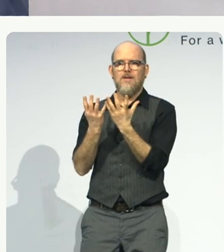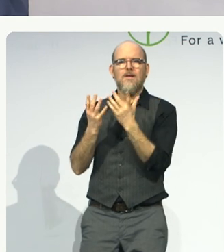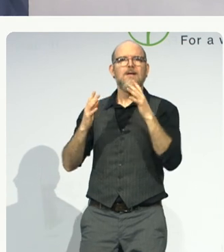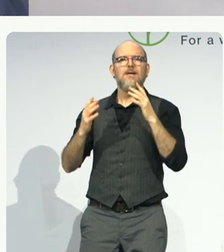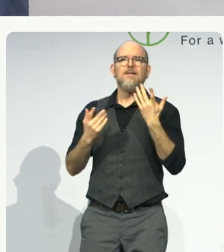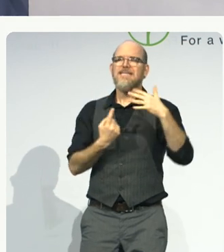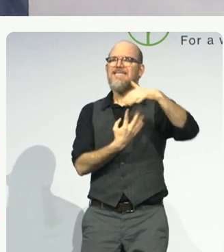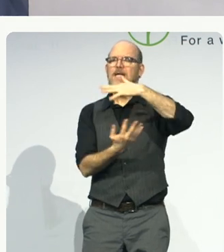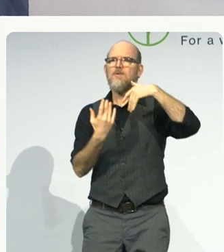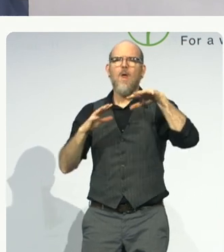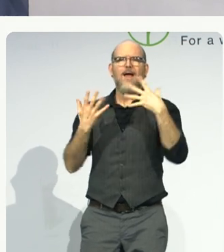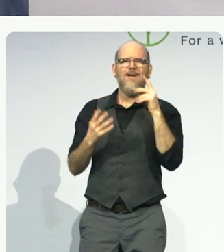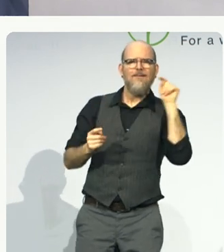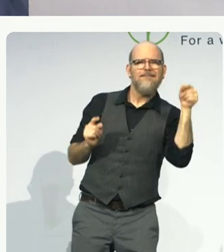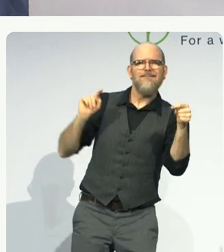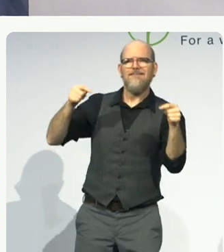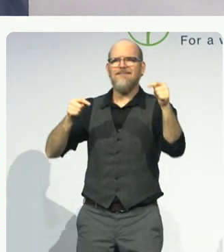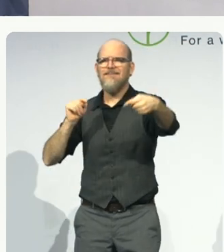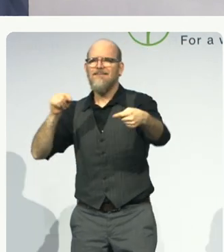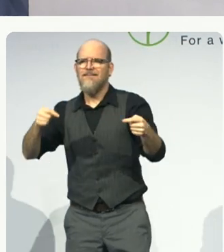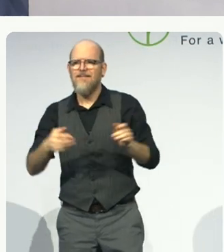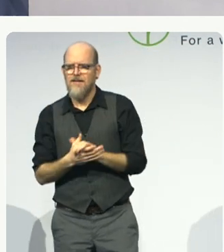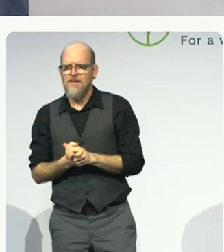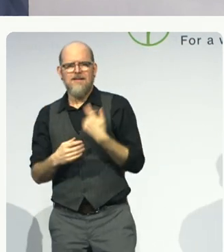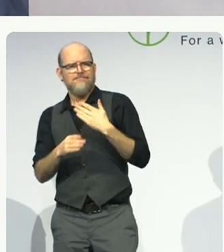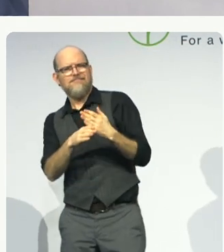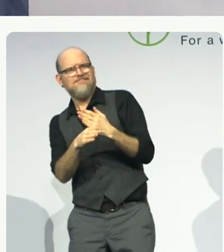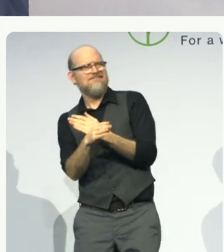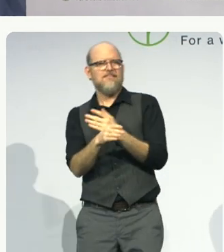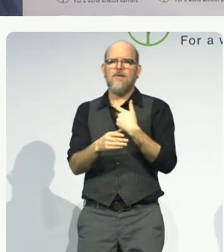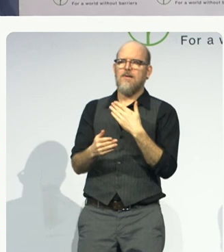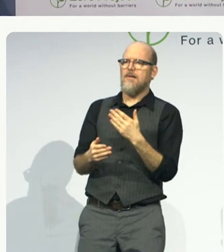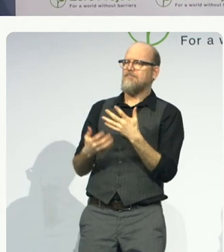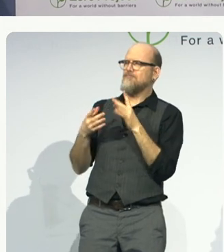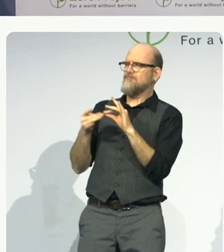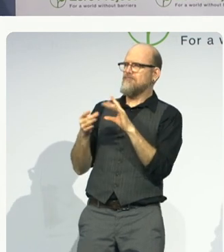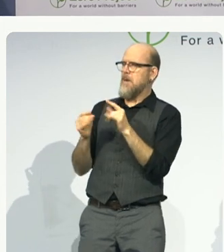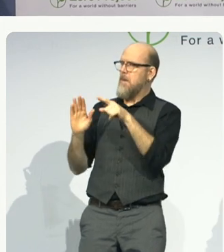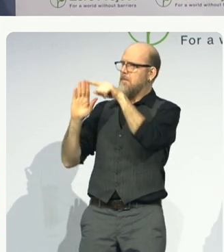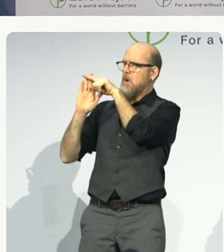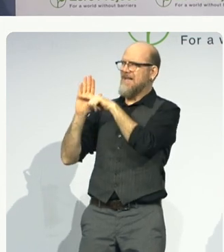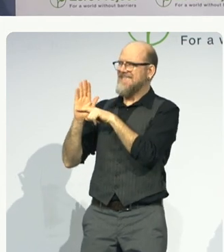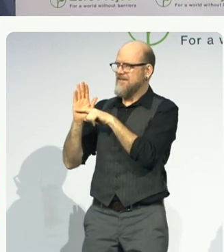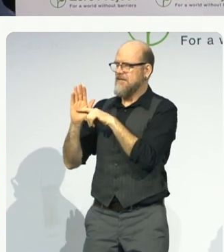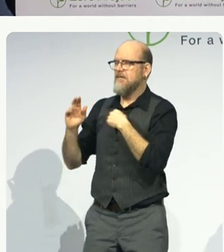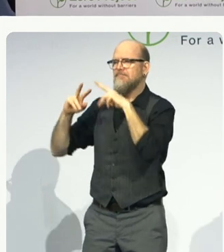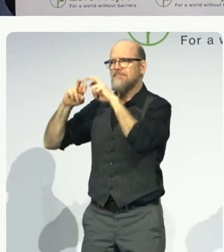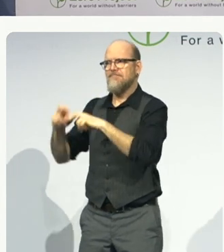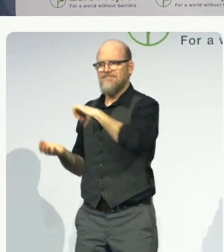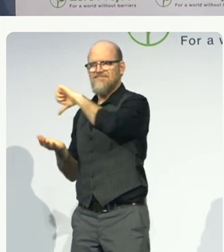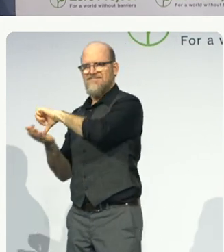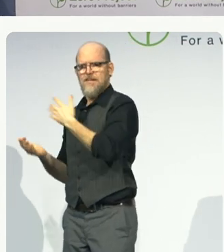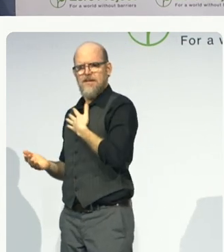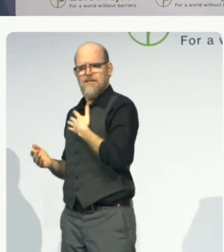say a minute about the World Policy Analysis Center, which I lead. So what we do is we map